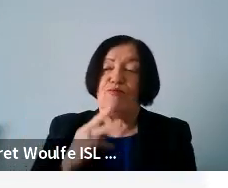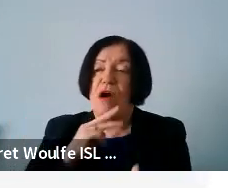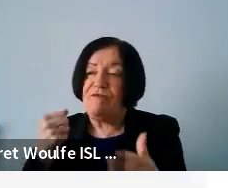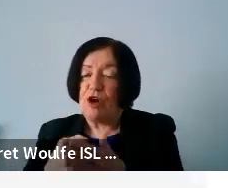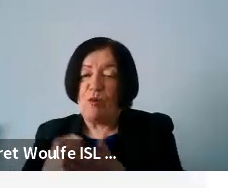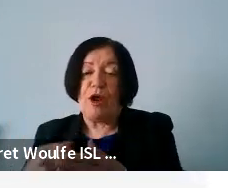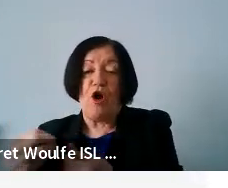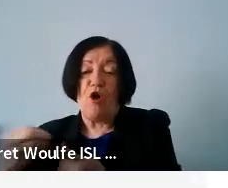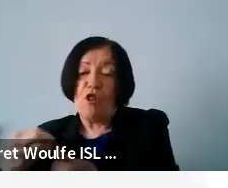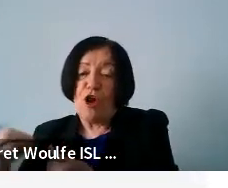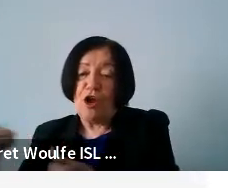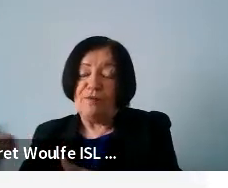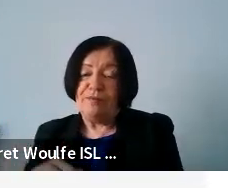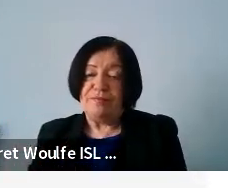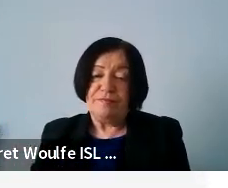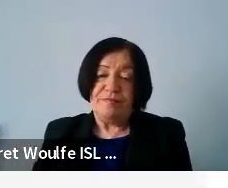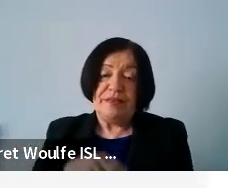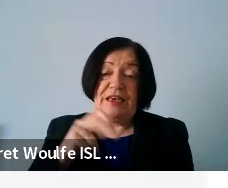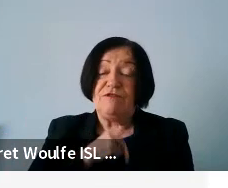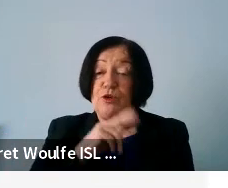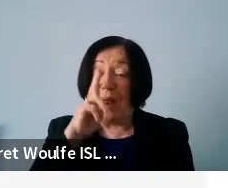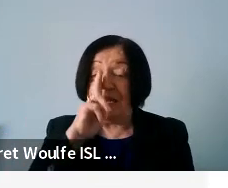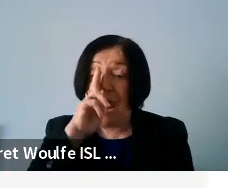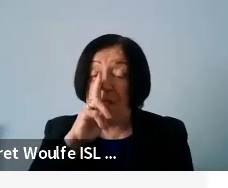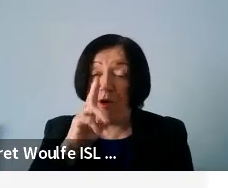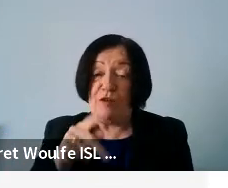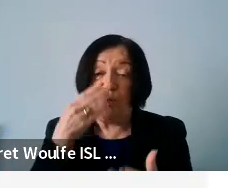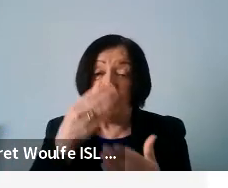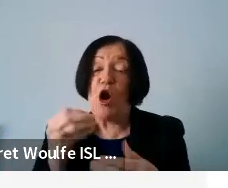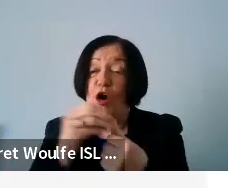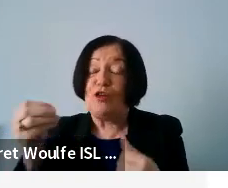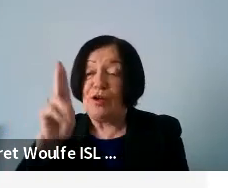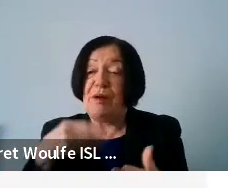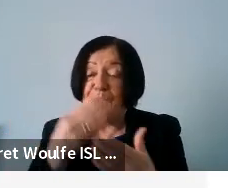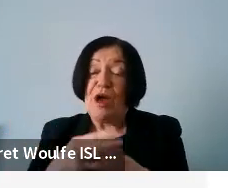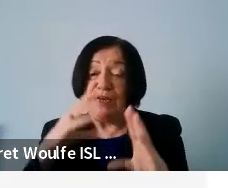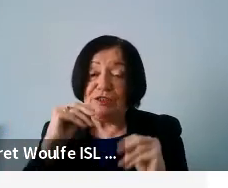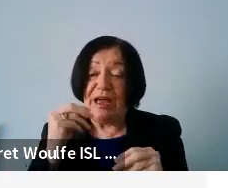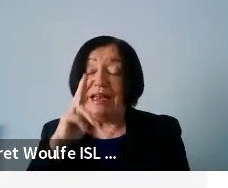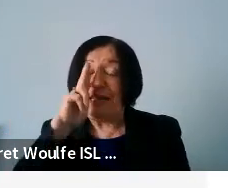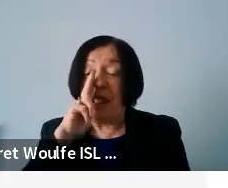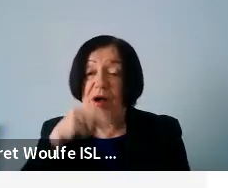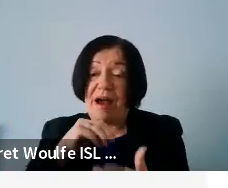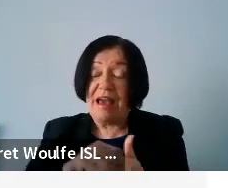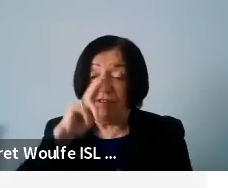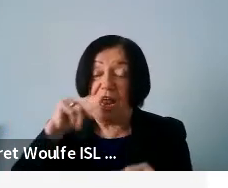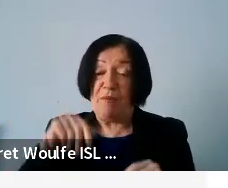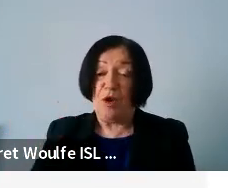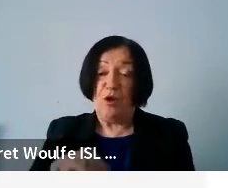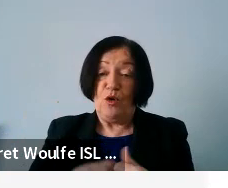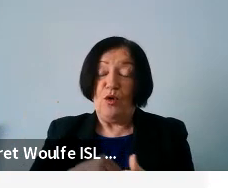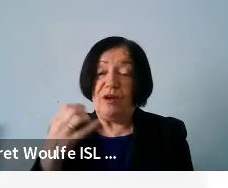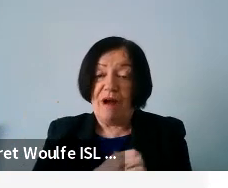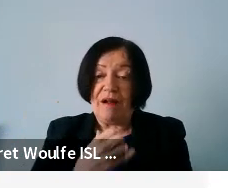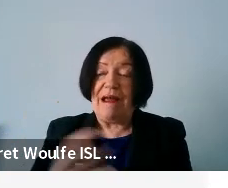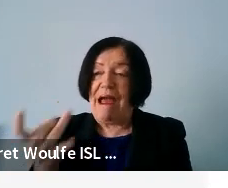other. Even to a neighbor, if you put other, you can even put on the chat a neighbor. I have a neighbor here who's constantly